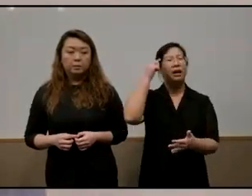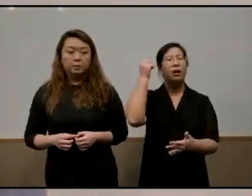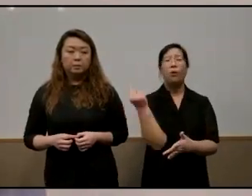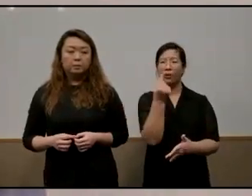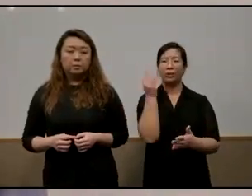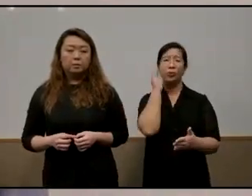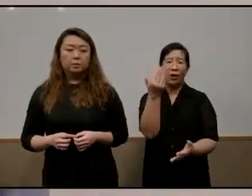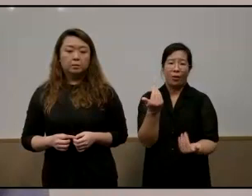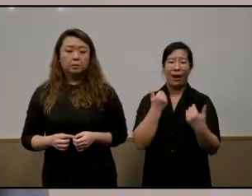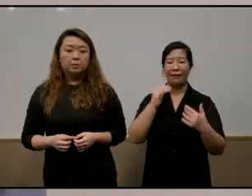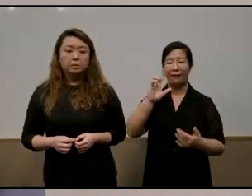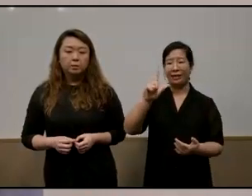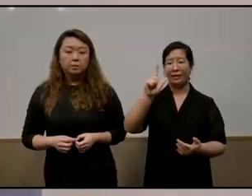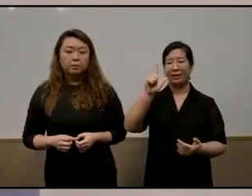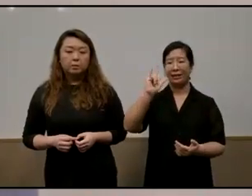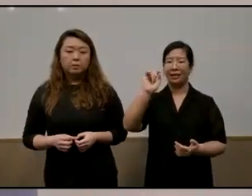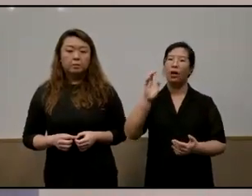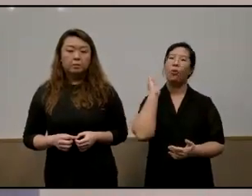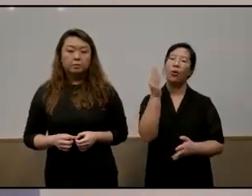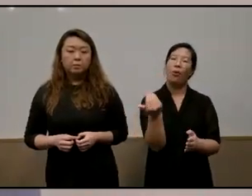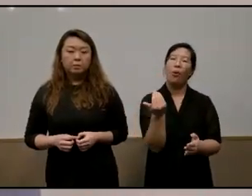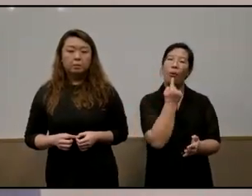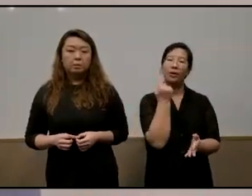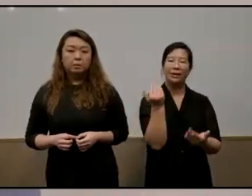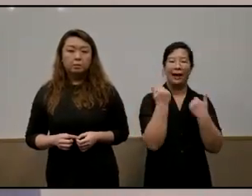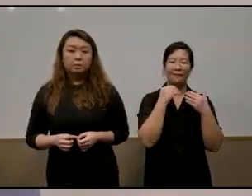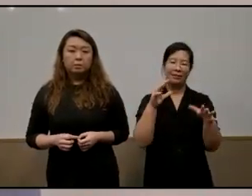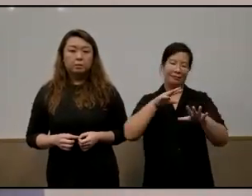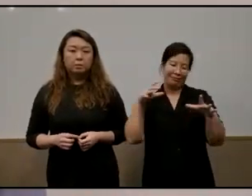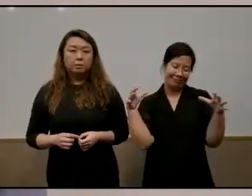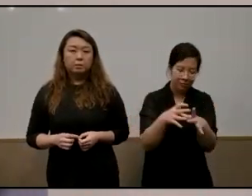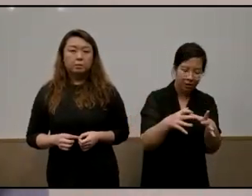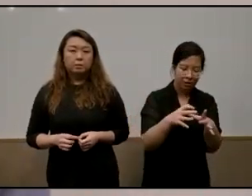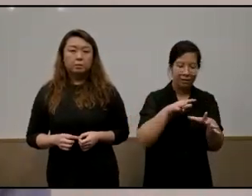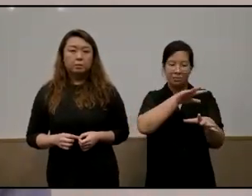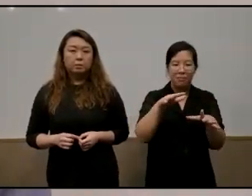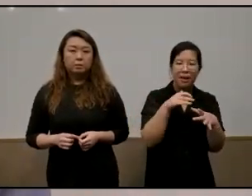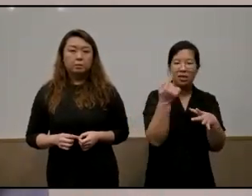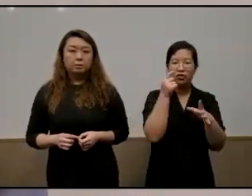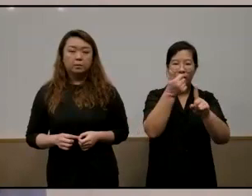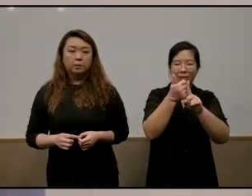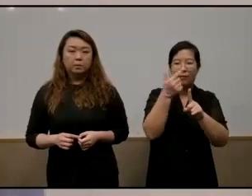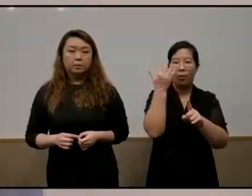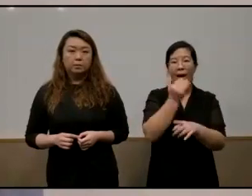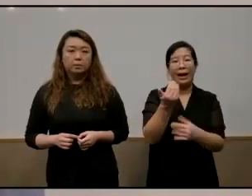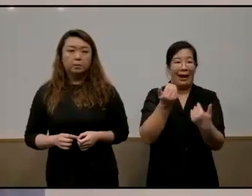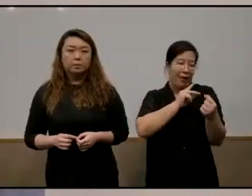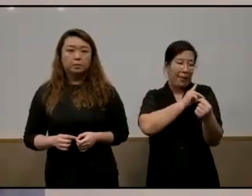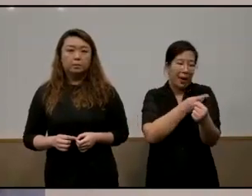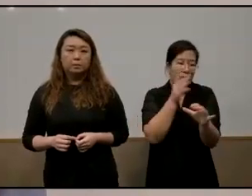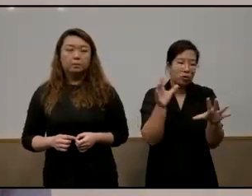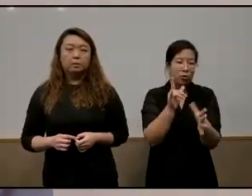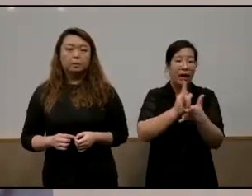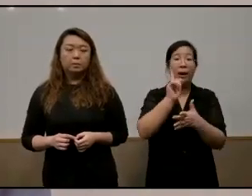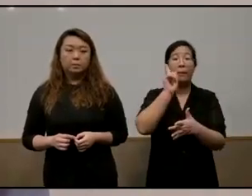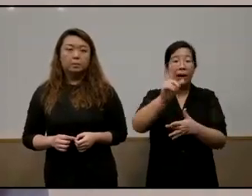think they will always find a space for themselves because they have the power and wealth to do it and you're not getting rid of that anytime soon but what i feel is that